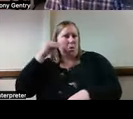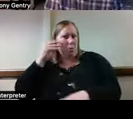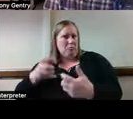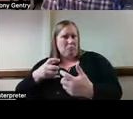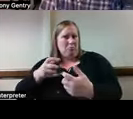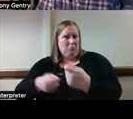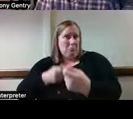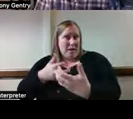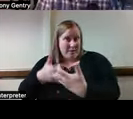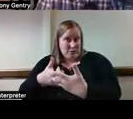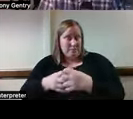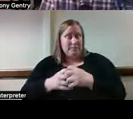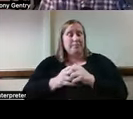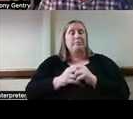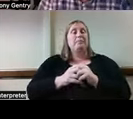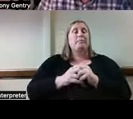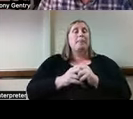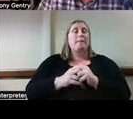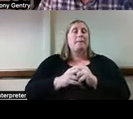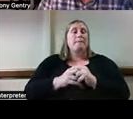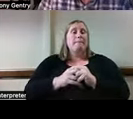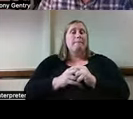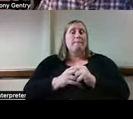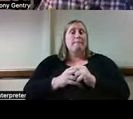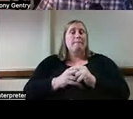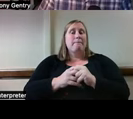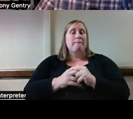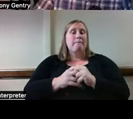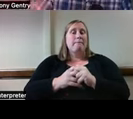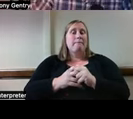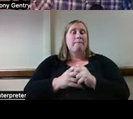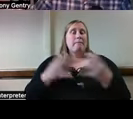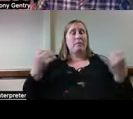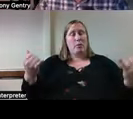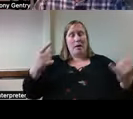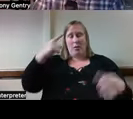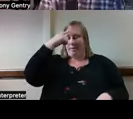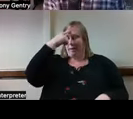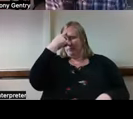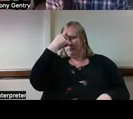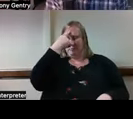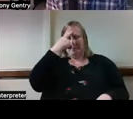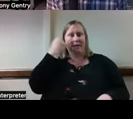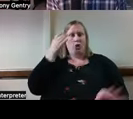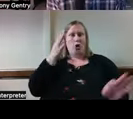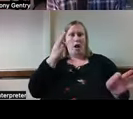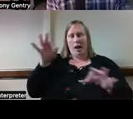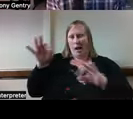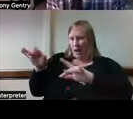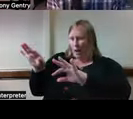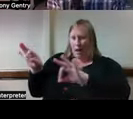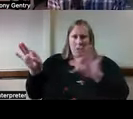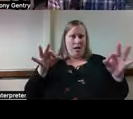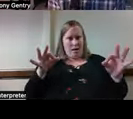So what I'd like to do now for all of us to sort of come back to the screen, whatever else you might be doing. And let's let's work